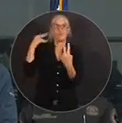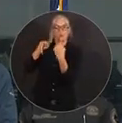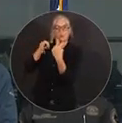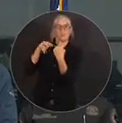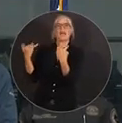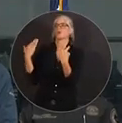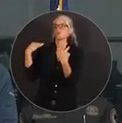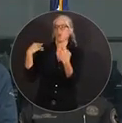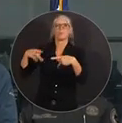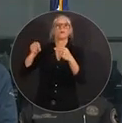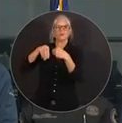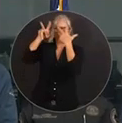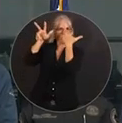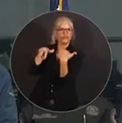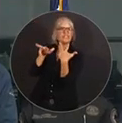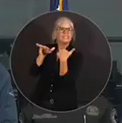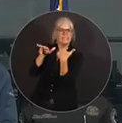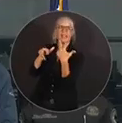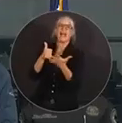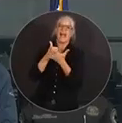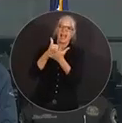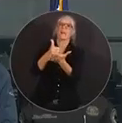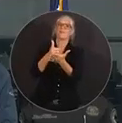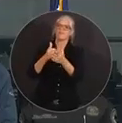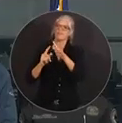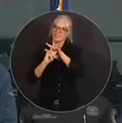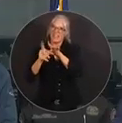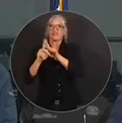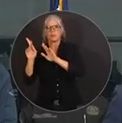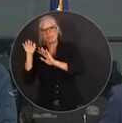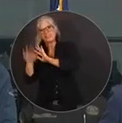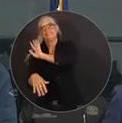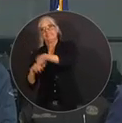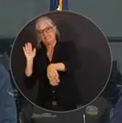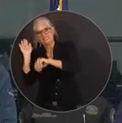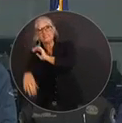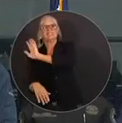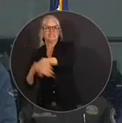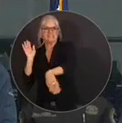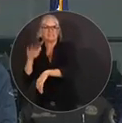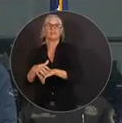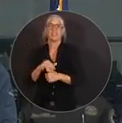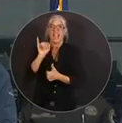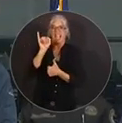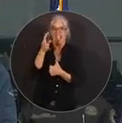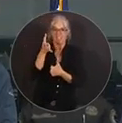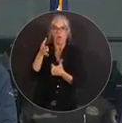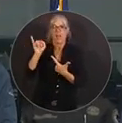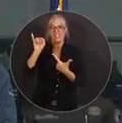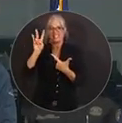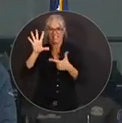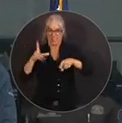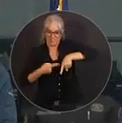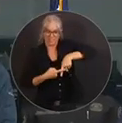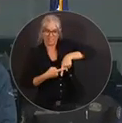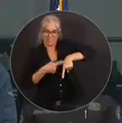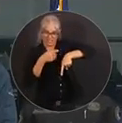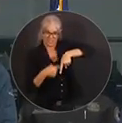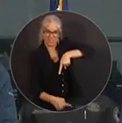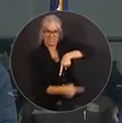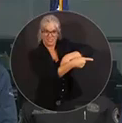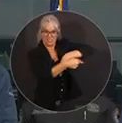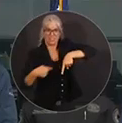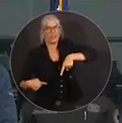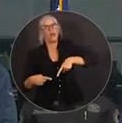facilitate evacuations and ease congestion on both I-4 and I-75. Yesterday saw a lot of people on the